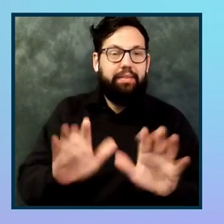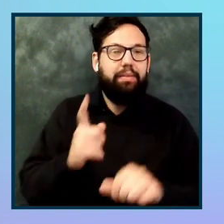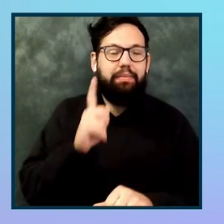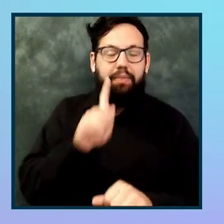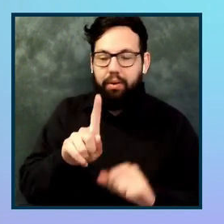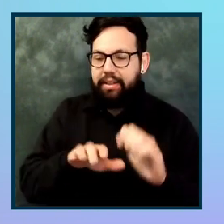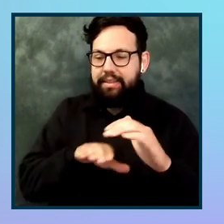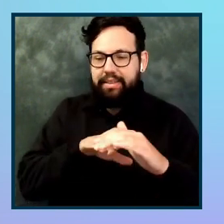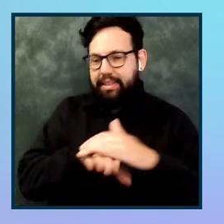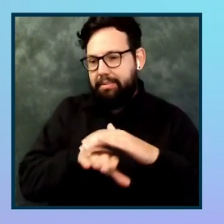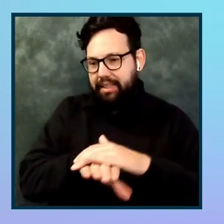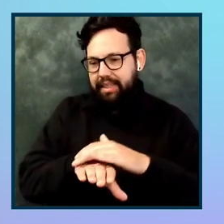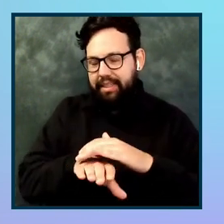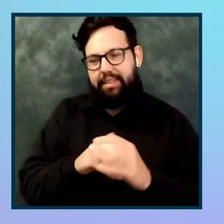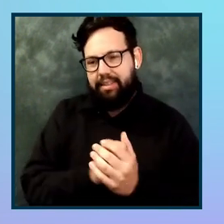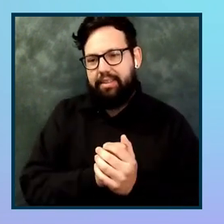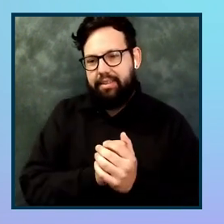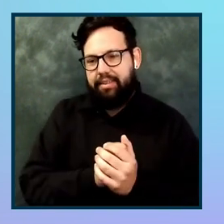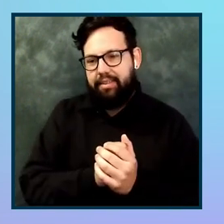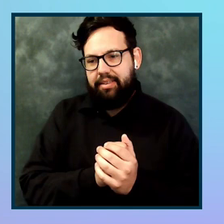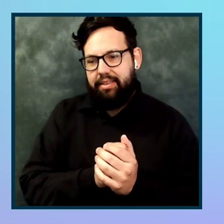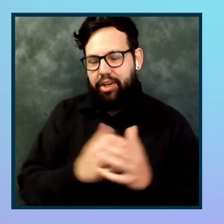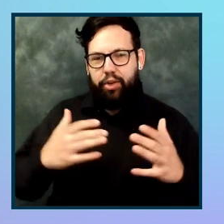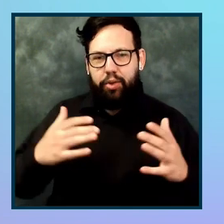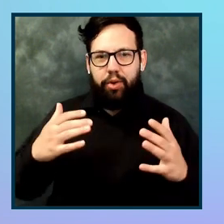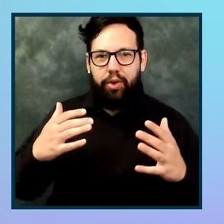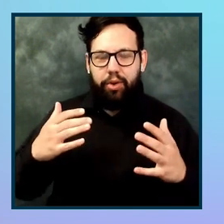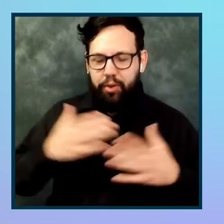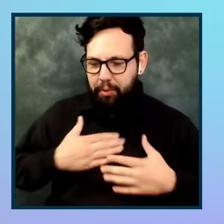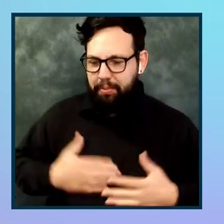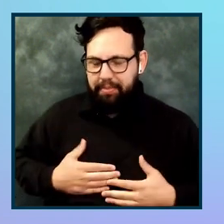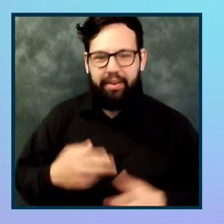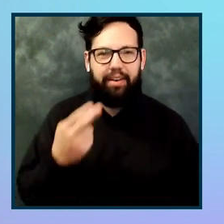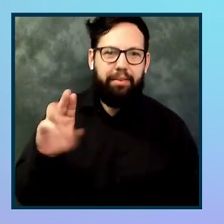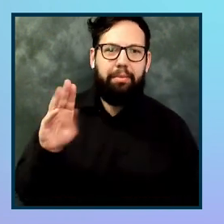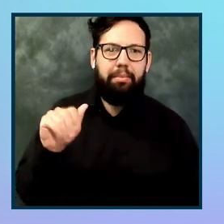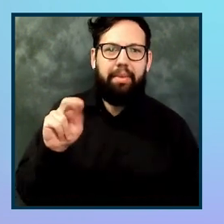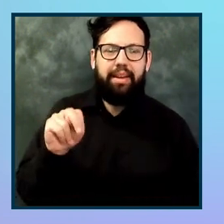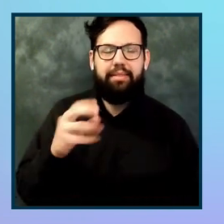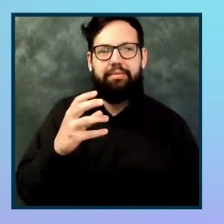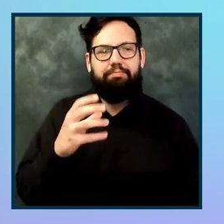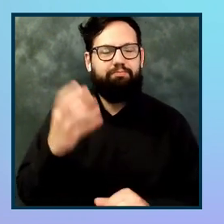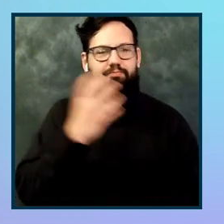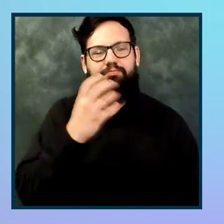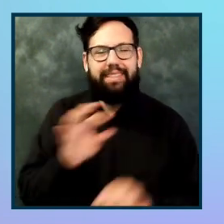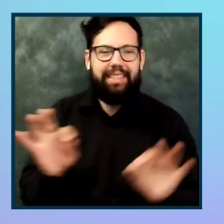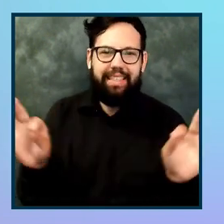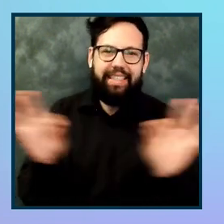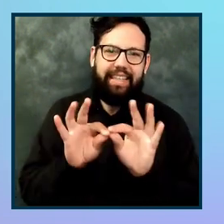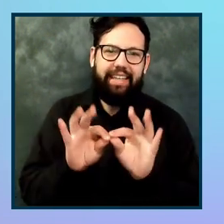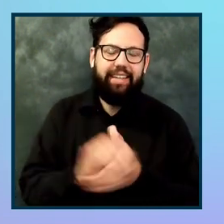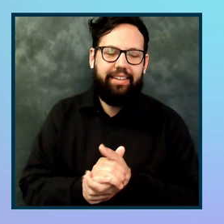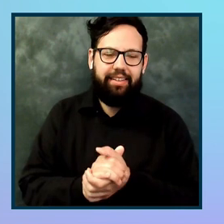human part is a key point here. We are, we want to